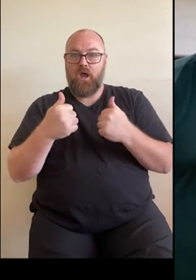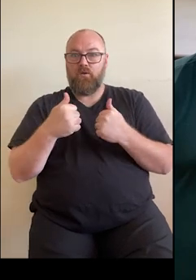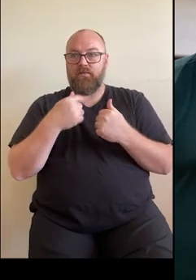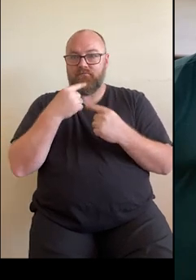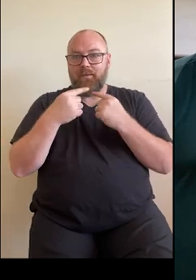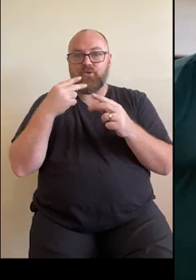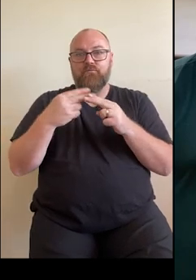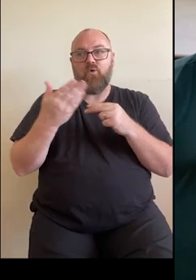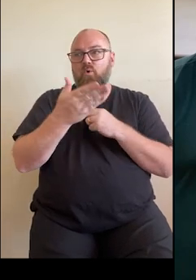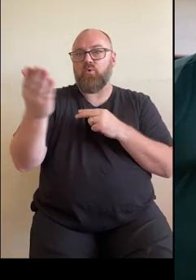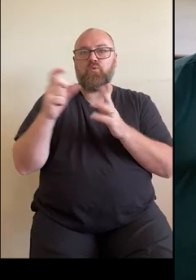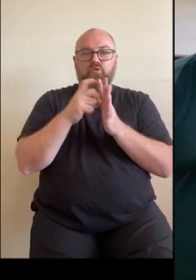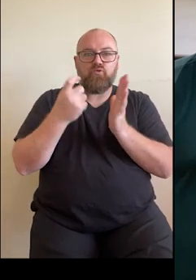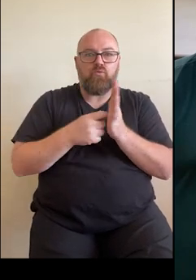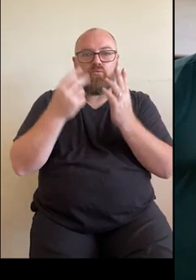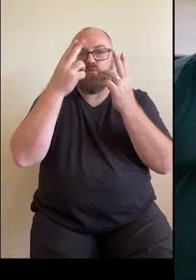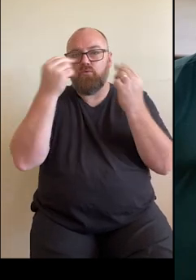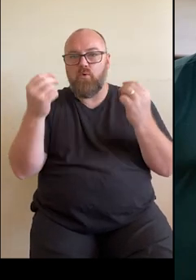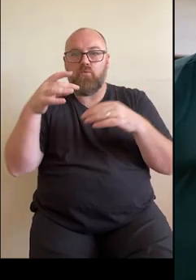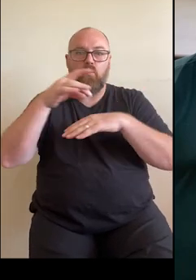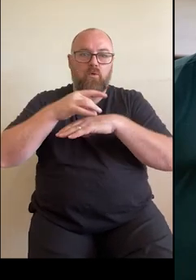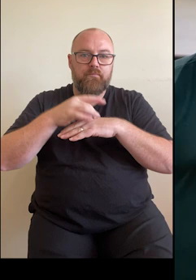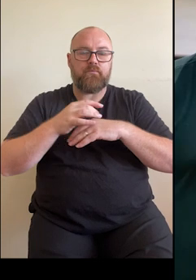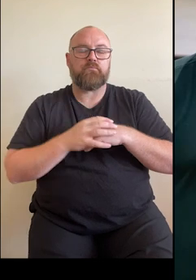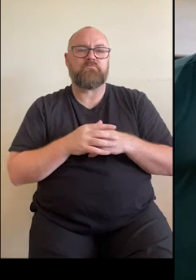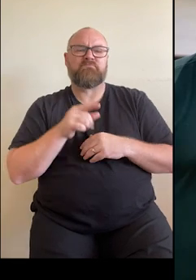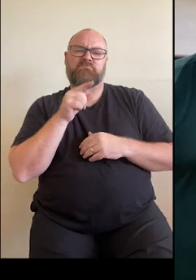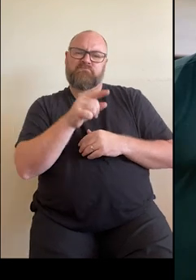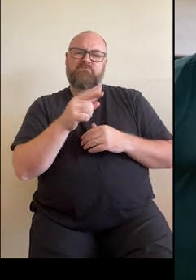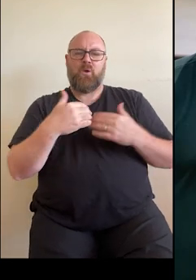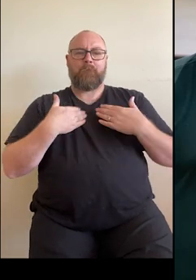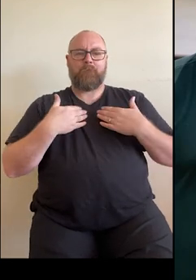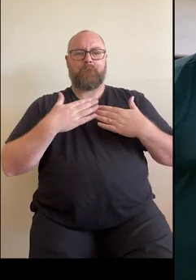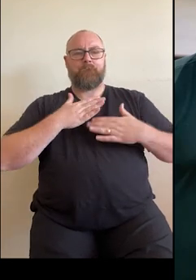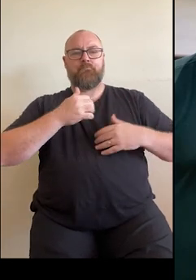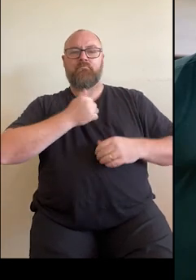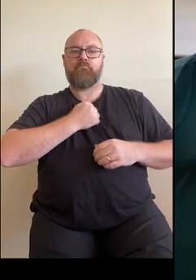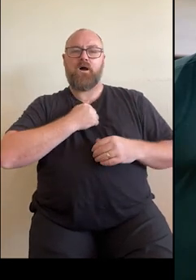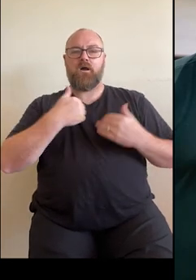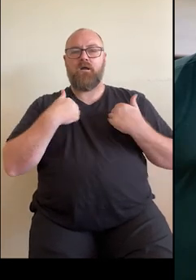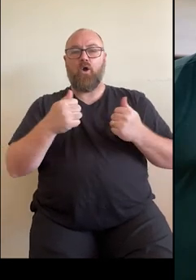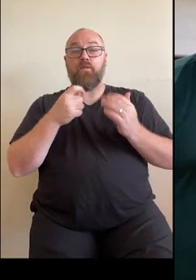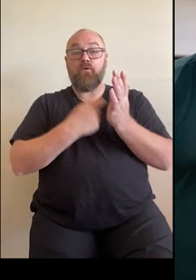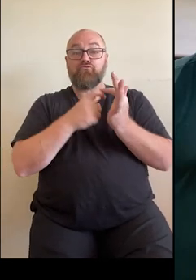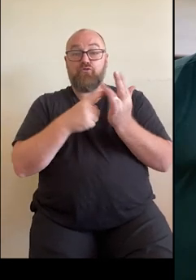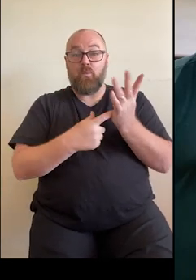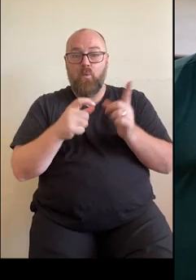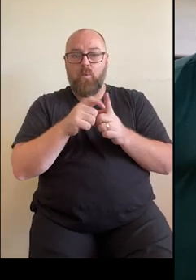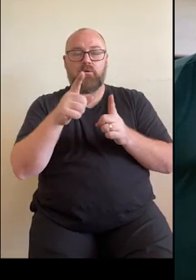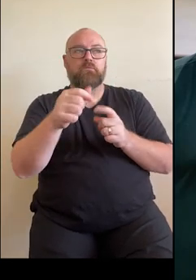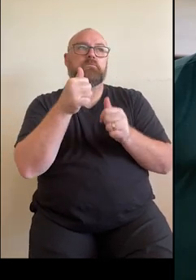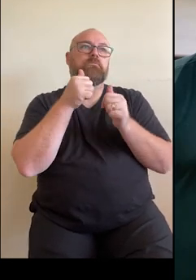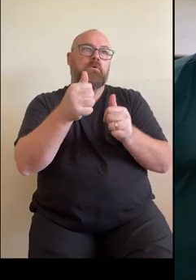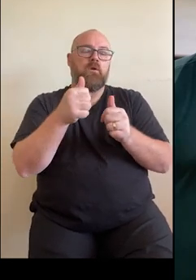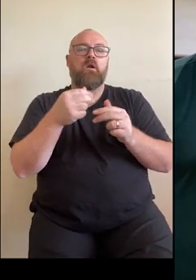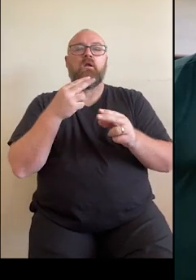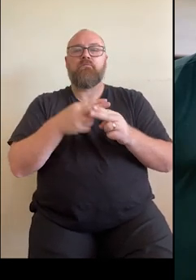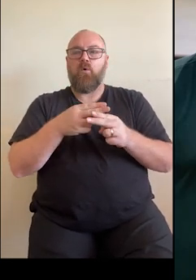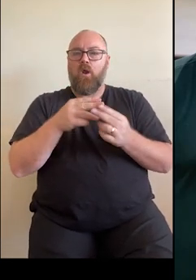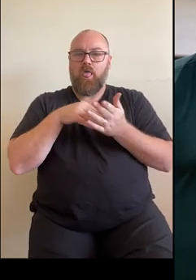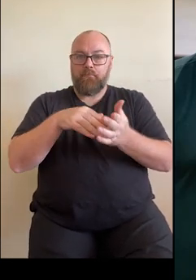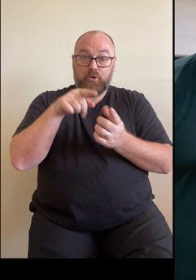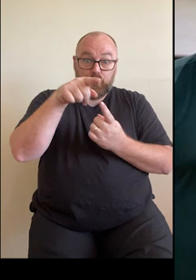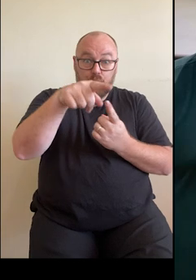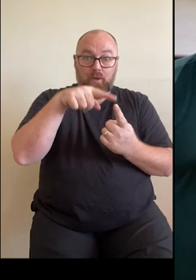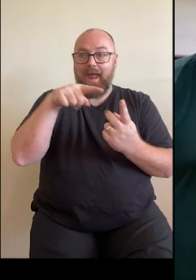providers. My Health Record can play an important role in the management of heart health by giving you and your healthcare providers